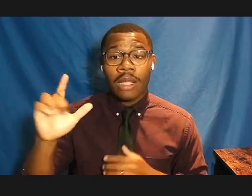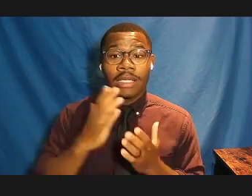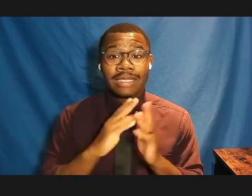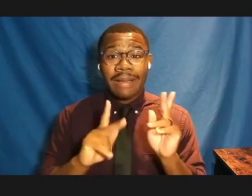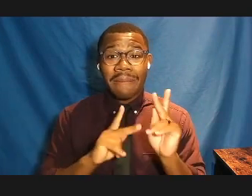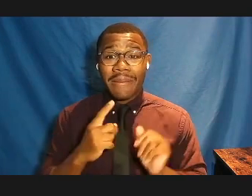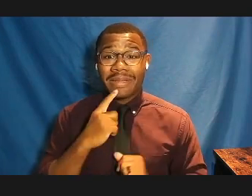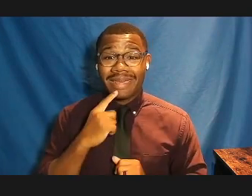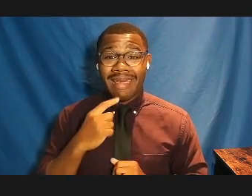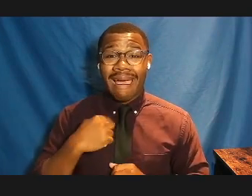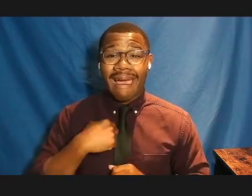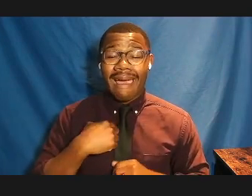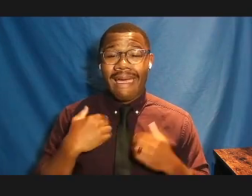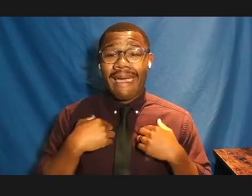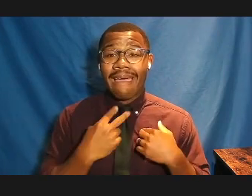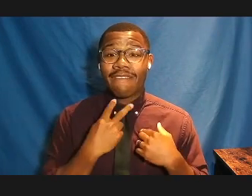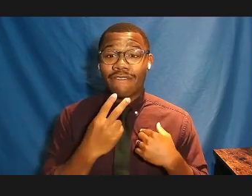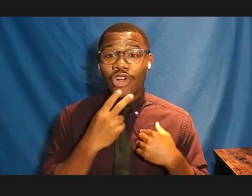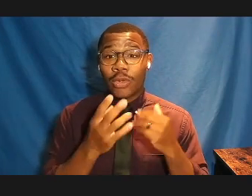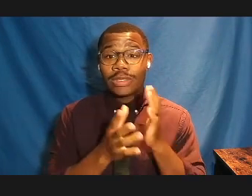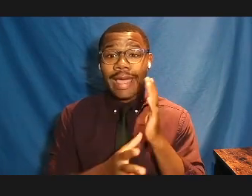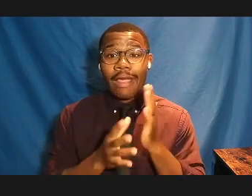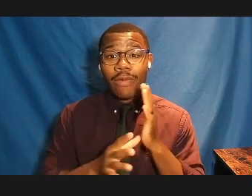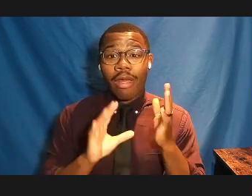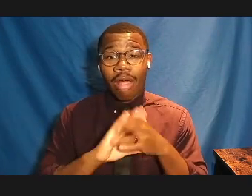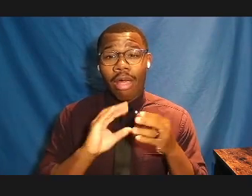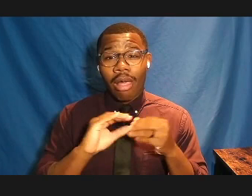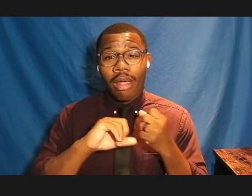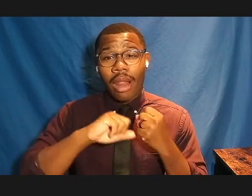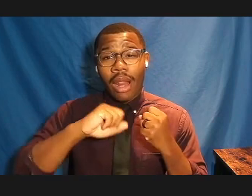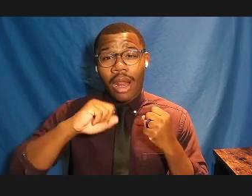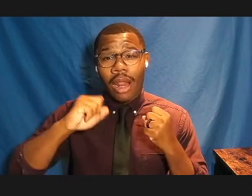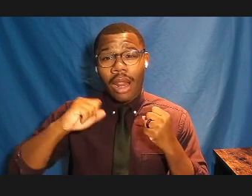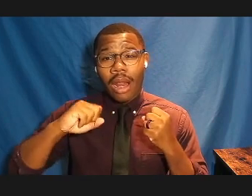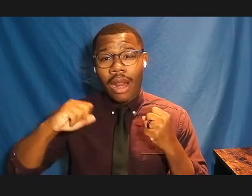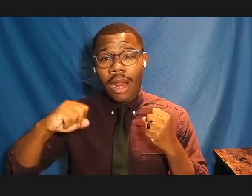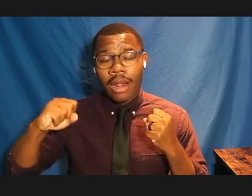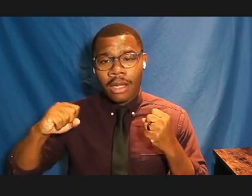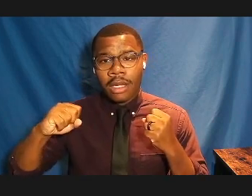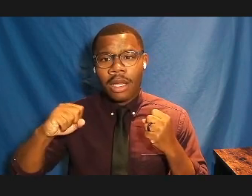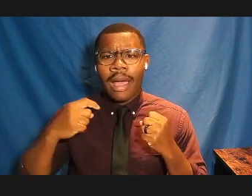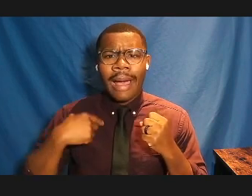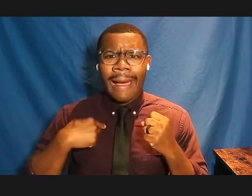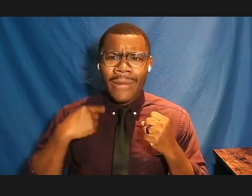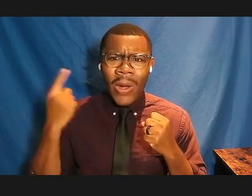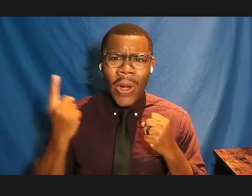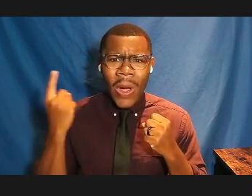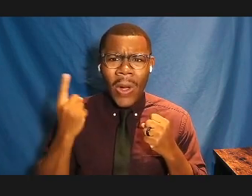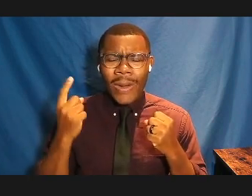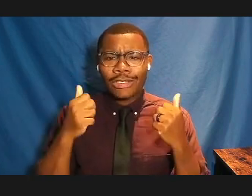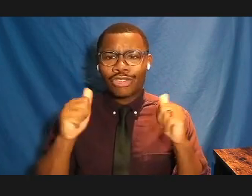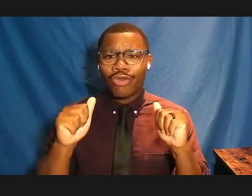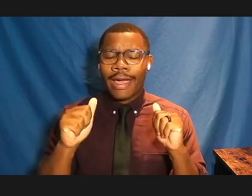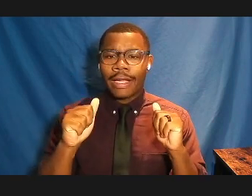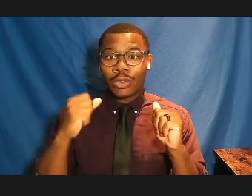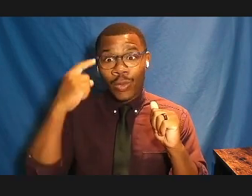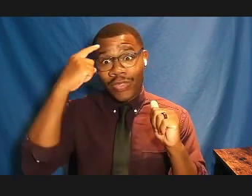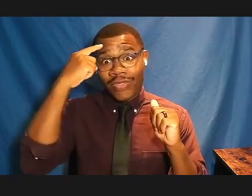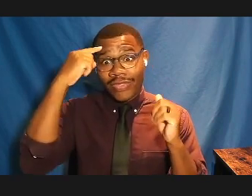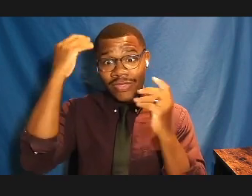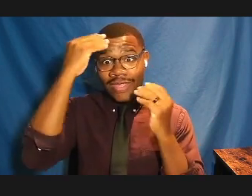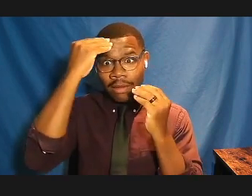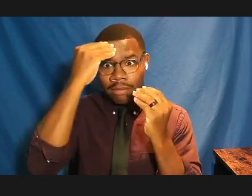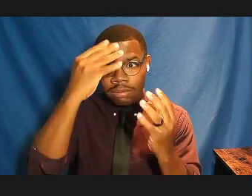trying to get some thoughts out. And as I was thinking about traveling here and trying to